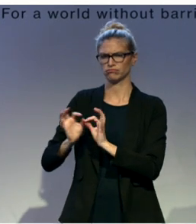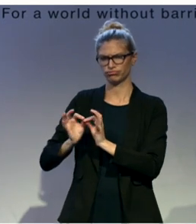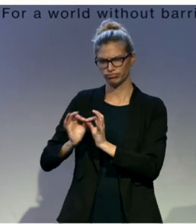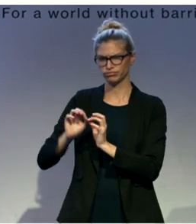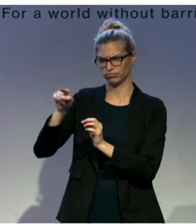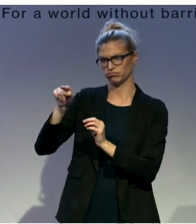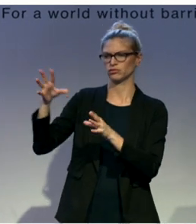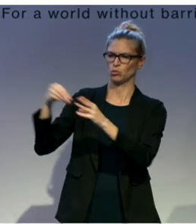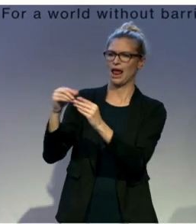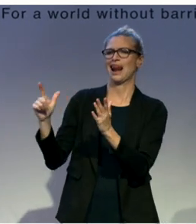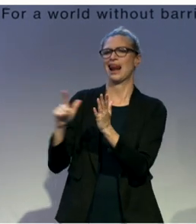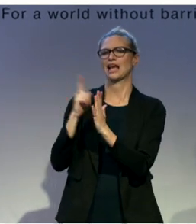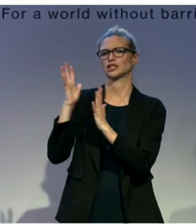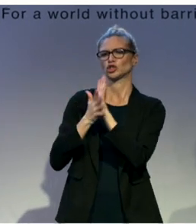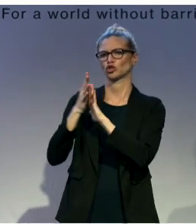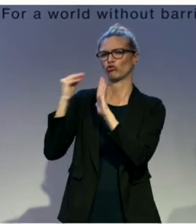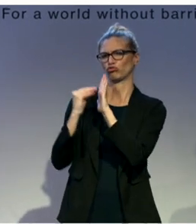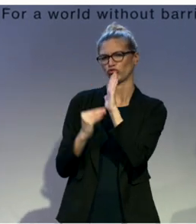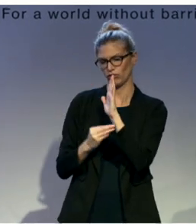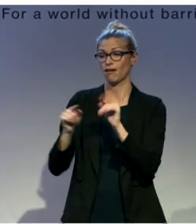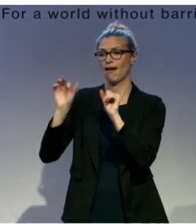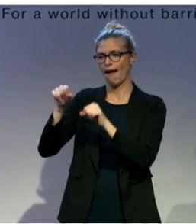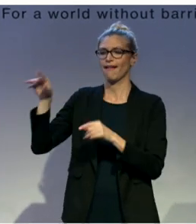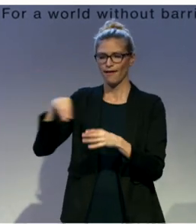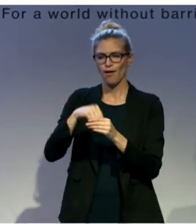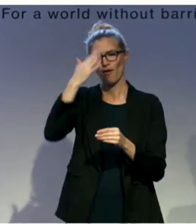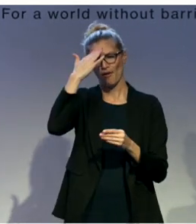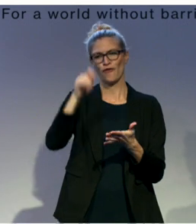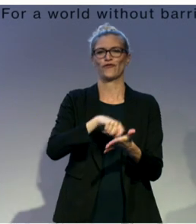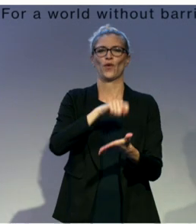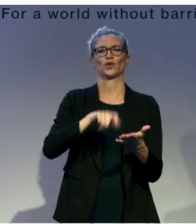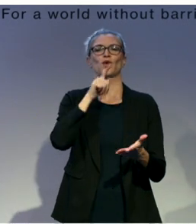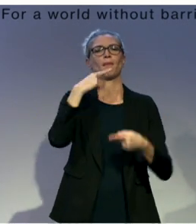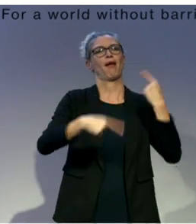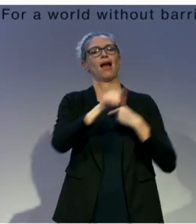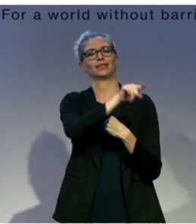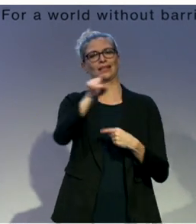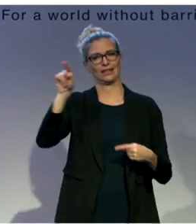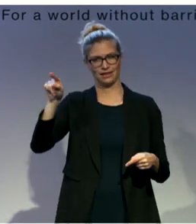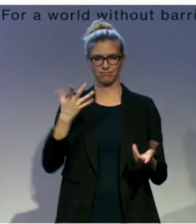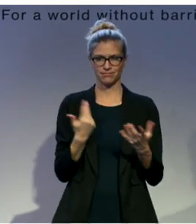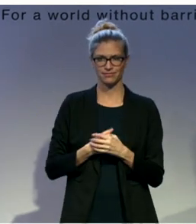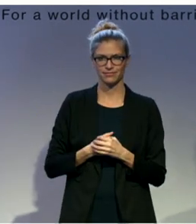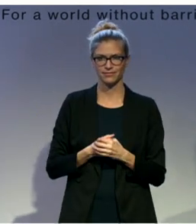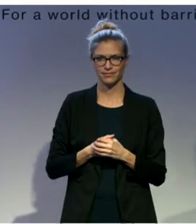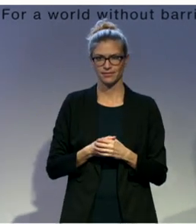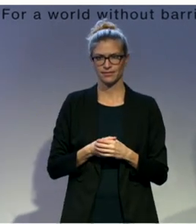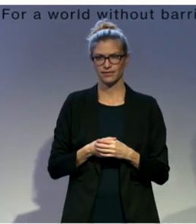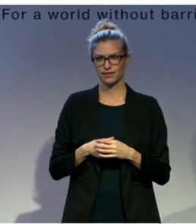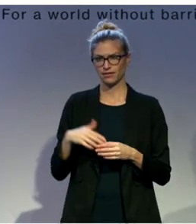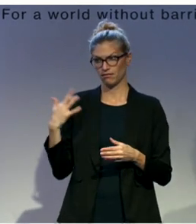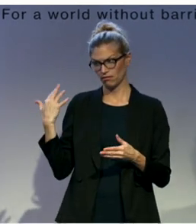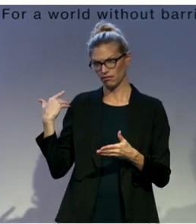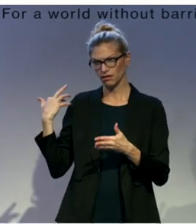entire electoral process, starting with the legal framework and following the entire process through the post-electoral period. The